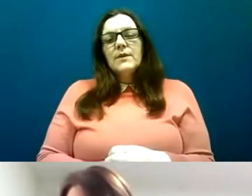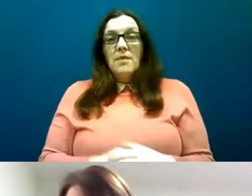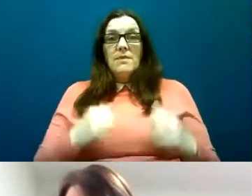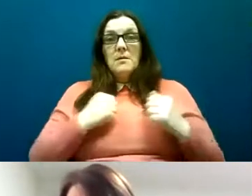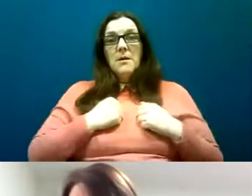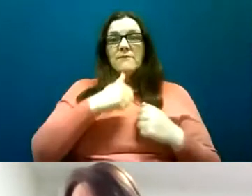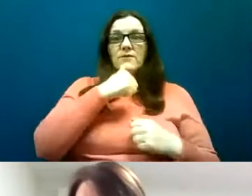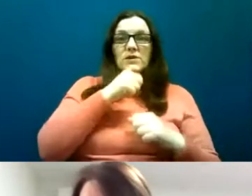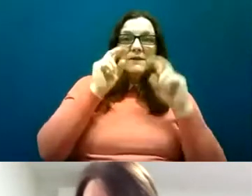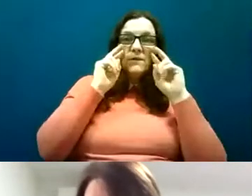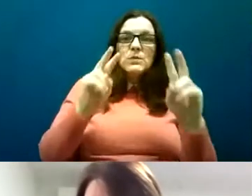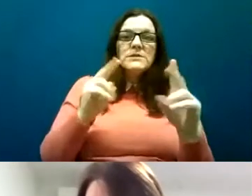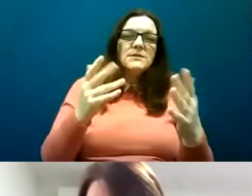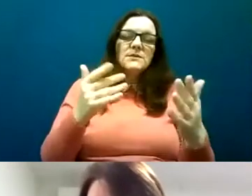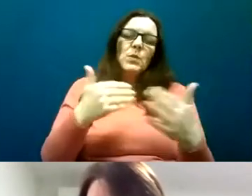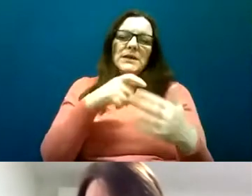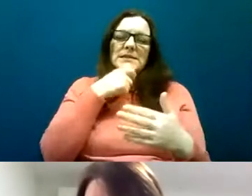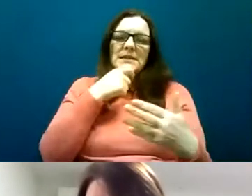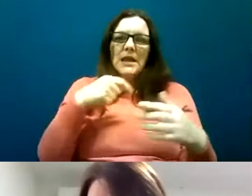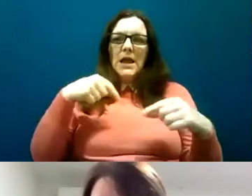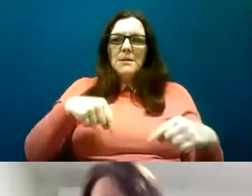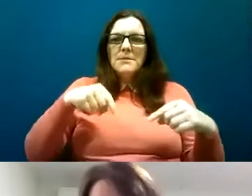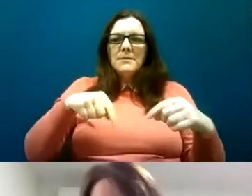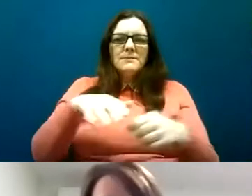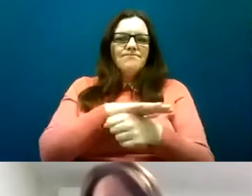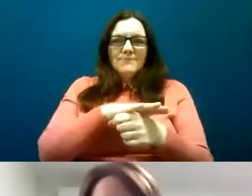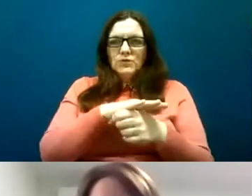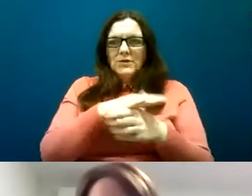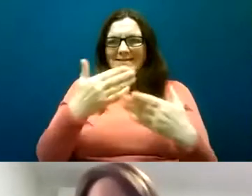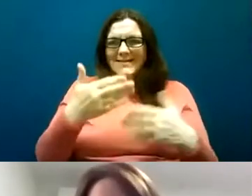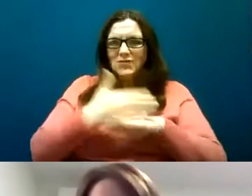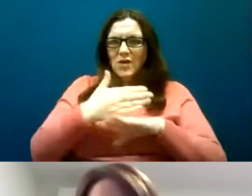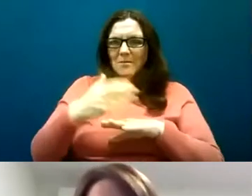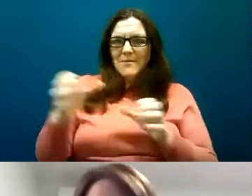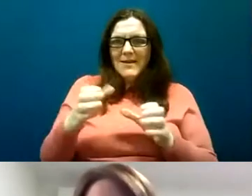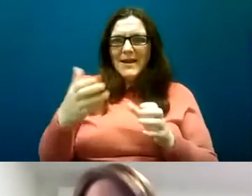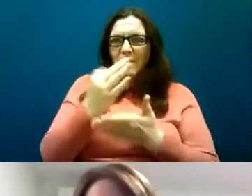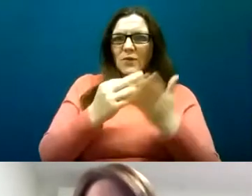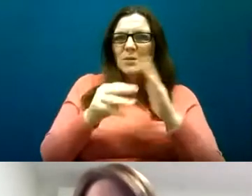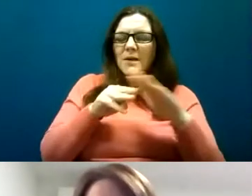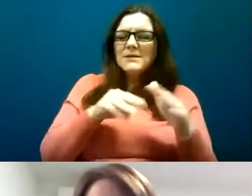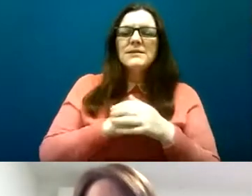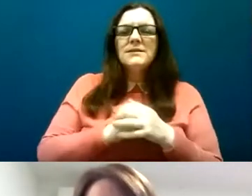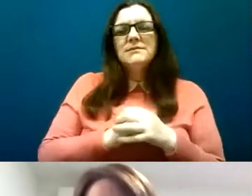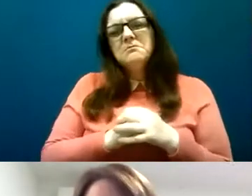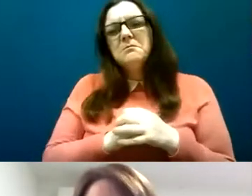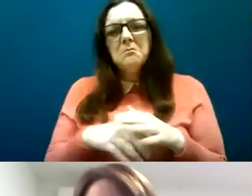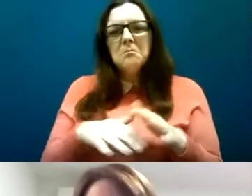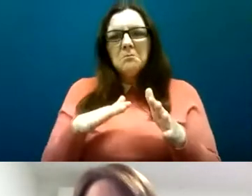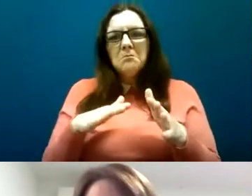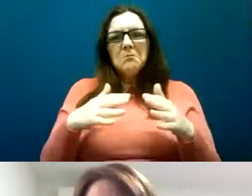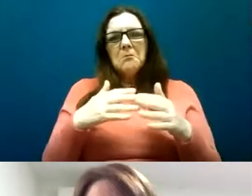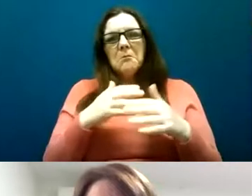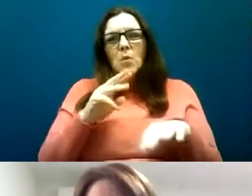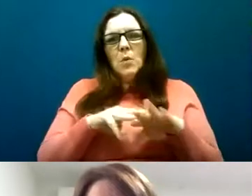as I said I'm in the position a number of months so I'm reasonably well placed at the